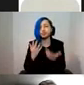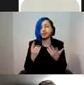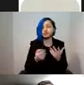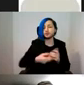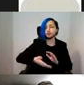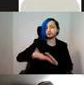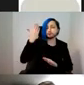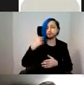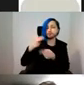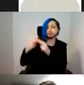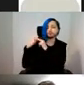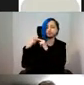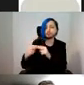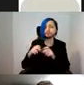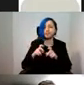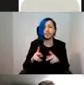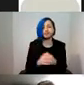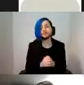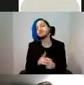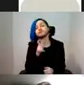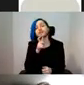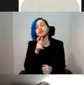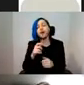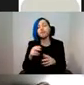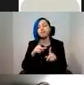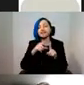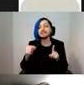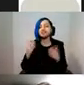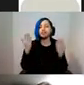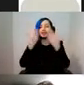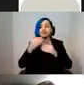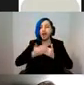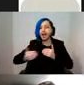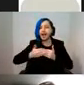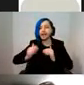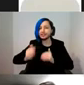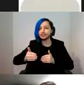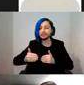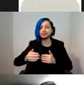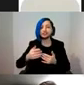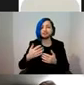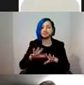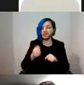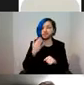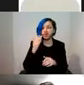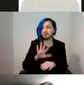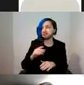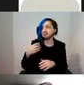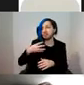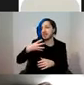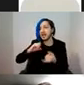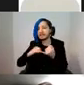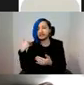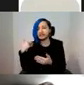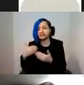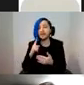The term, the digital dark age, has been circulating since at least the 90s, but it had a bit of a resurgence in